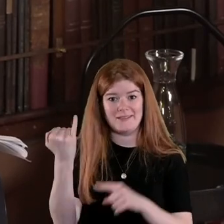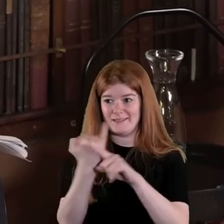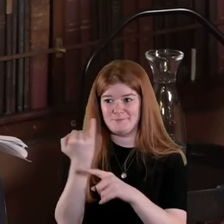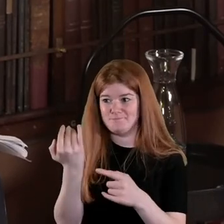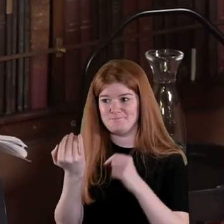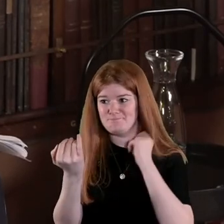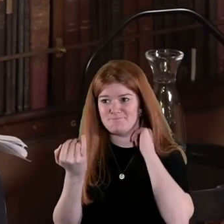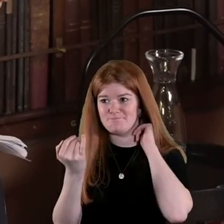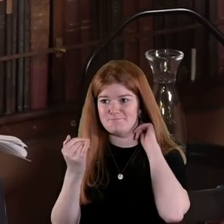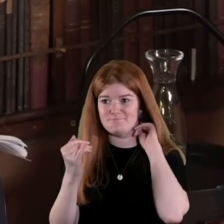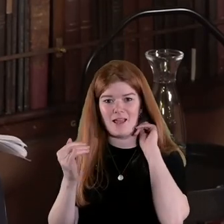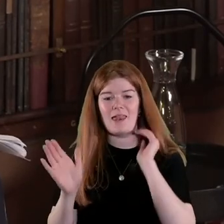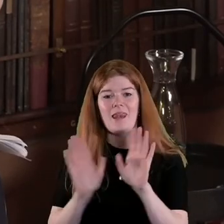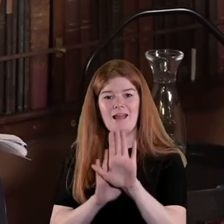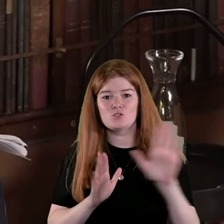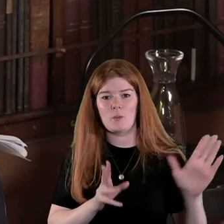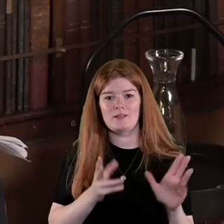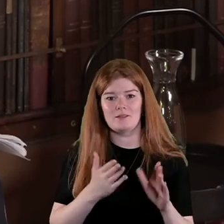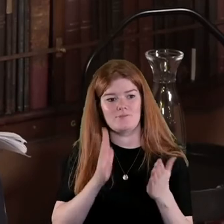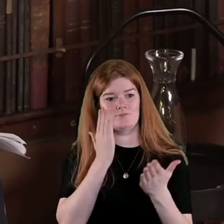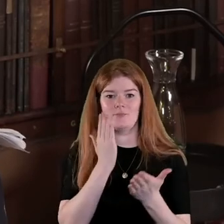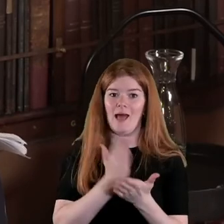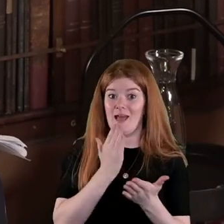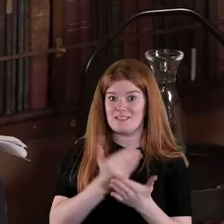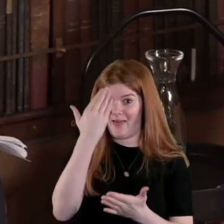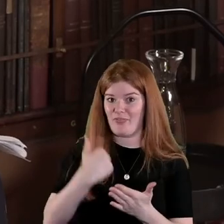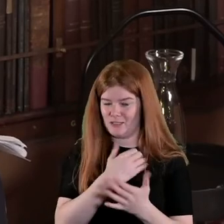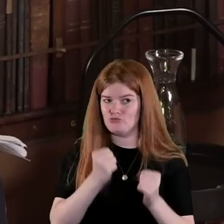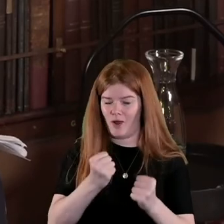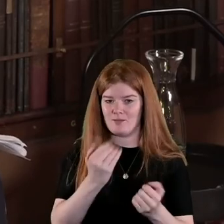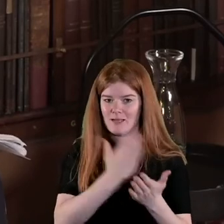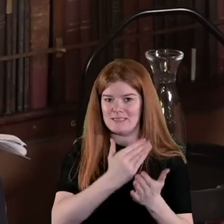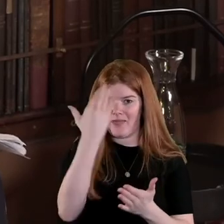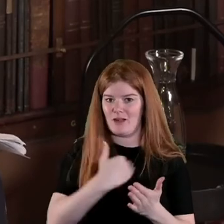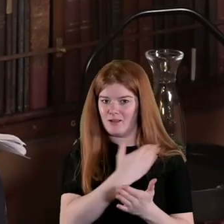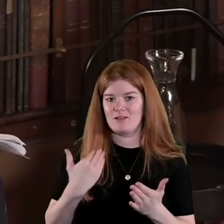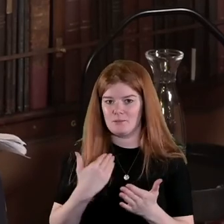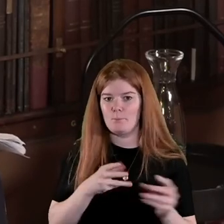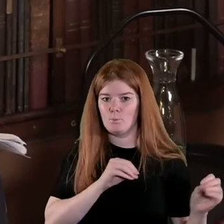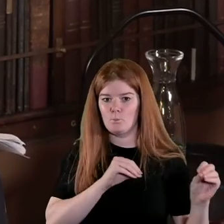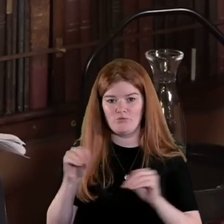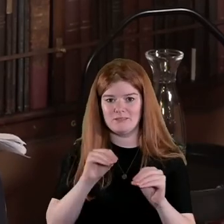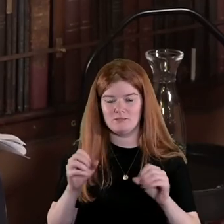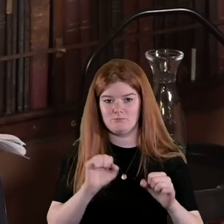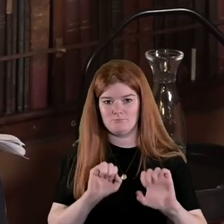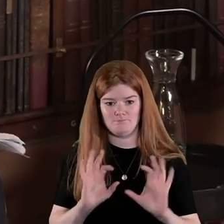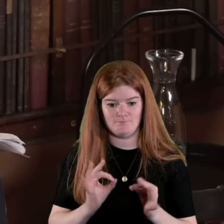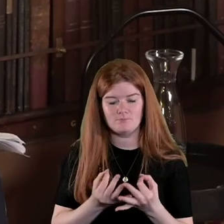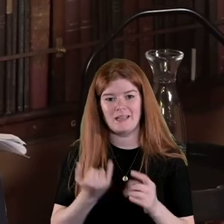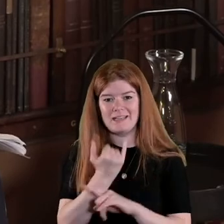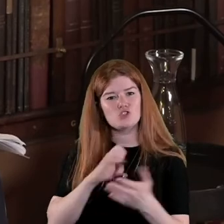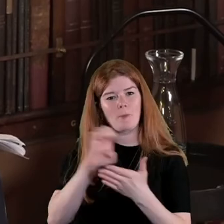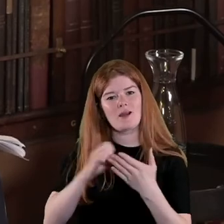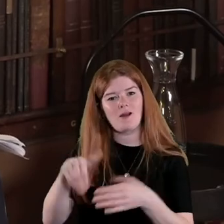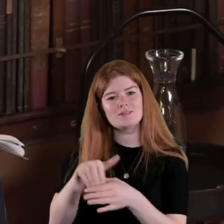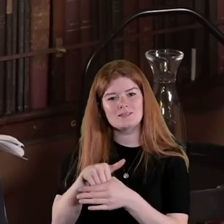left wing revolutionary anti-Catholic she was very anti-Catholic movements in a European context with some of